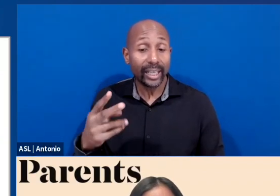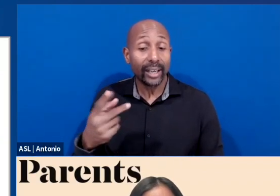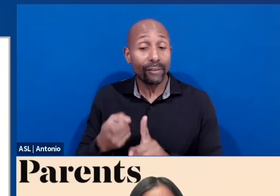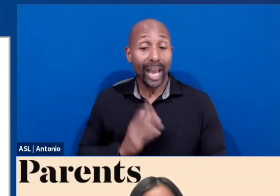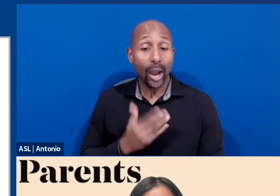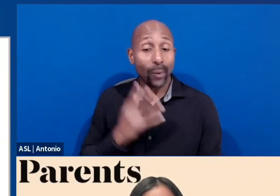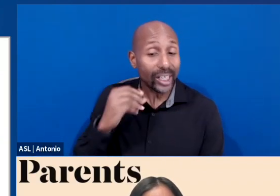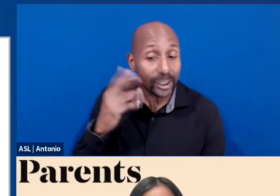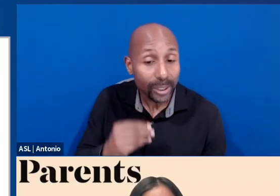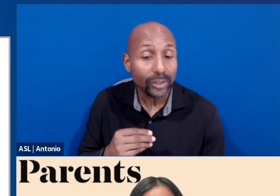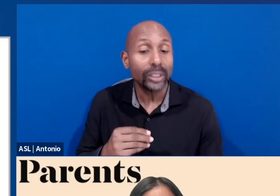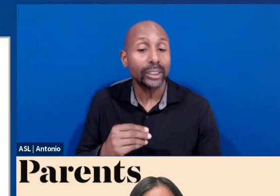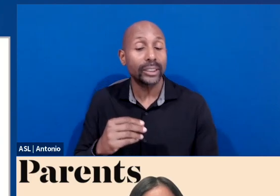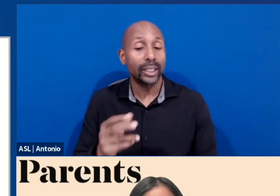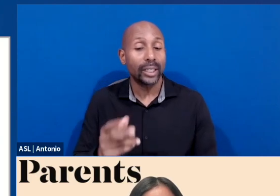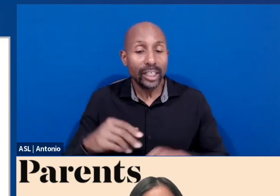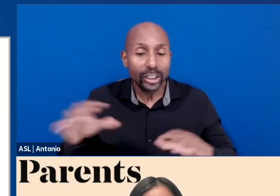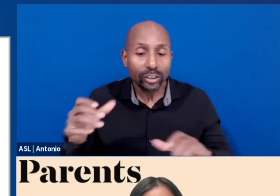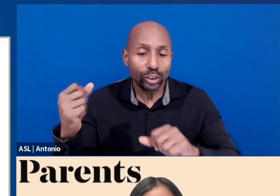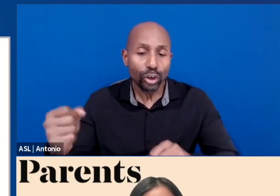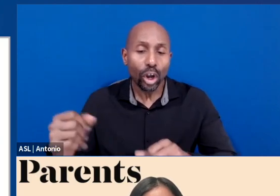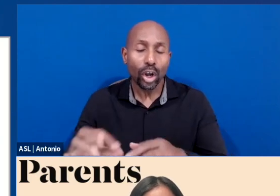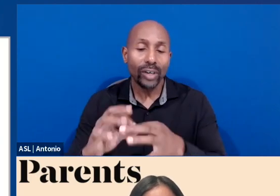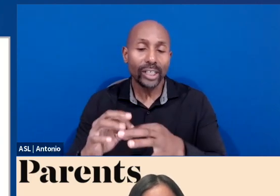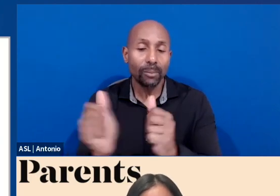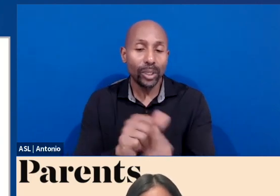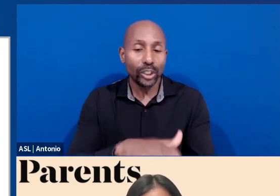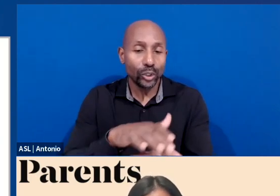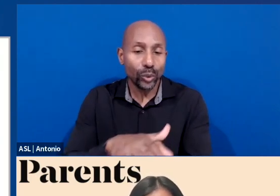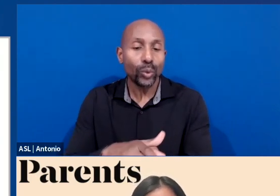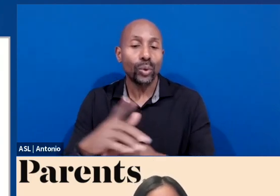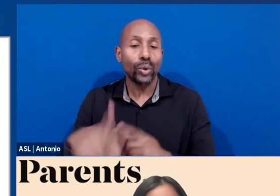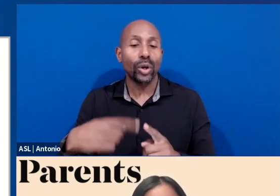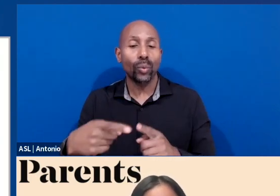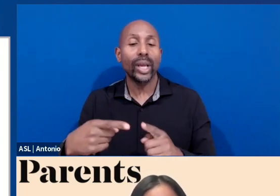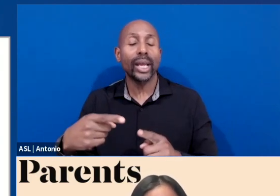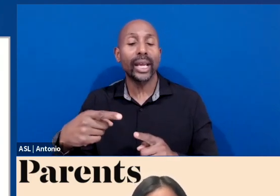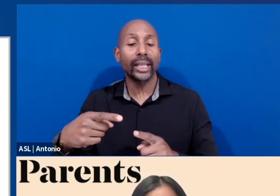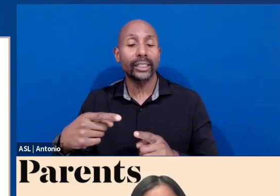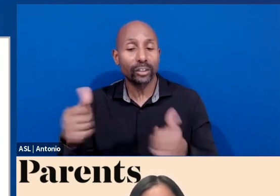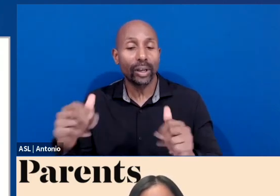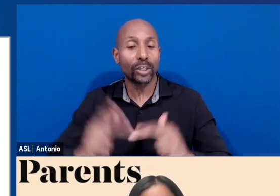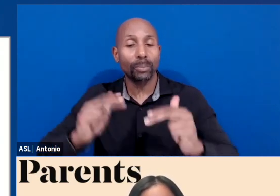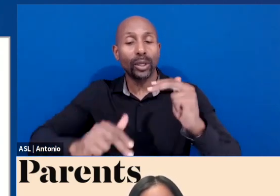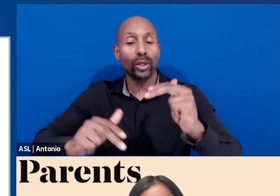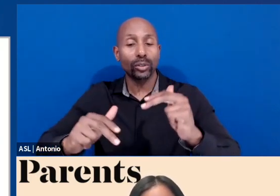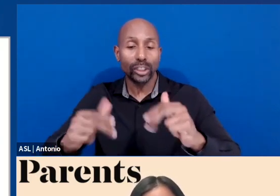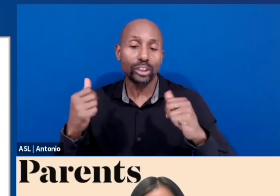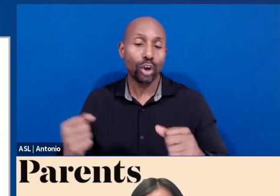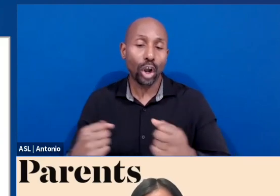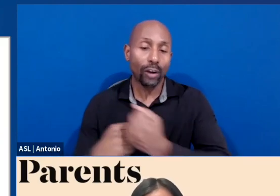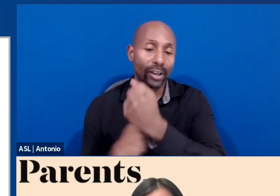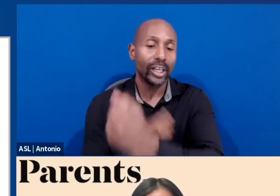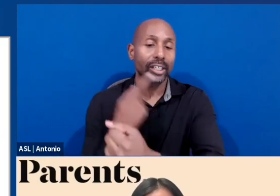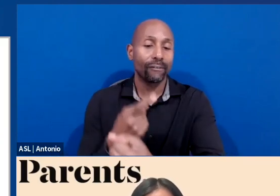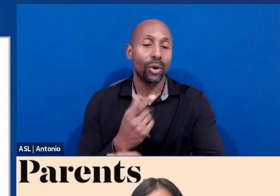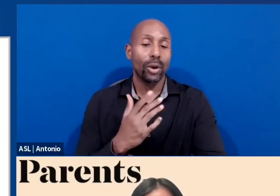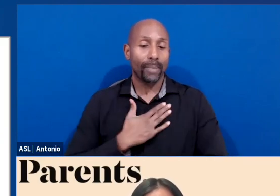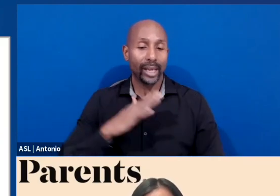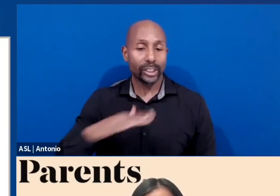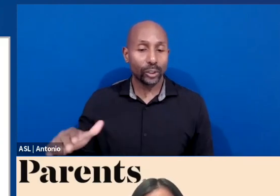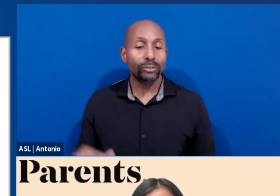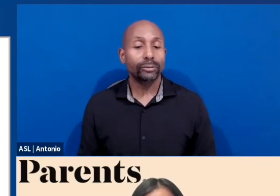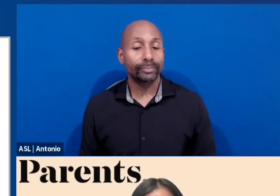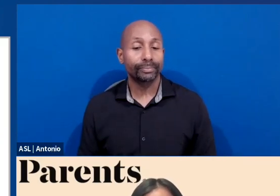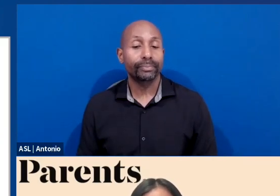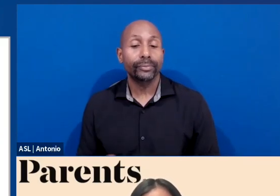right now. And we know that it benefits not only parents knowing and being connected to schools, but also